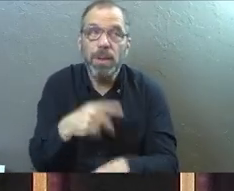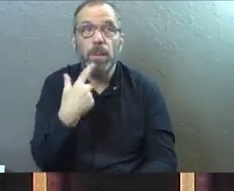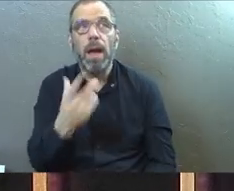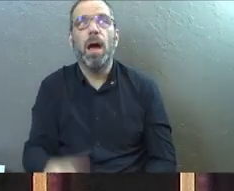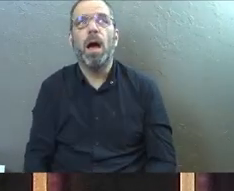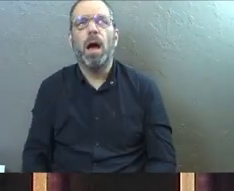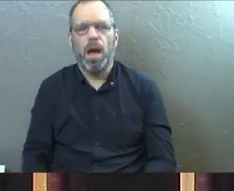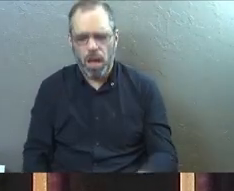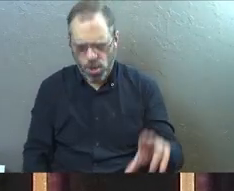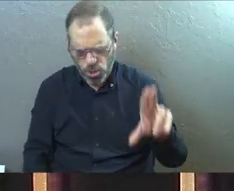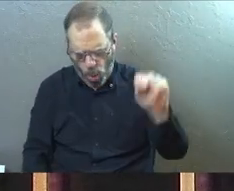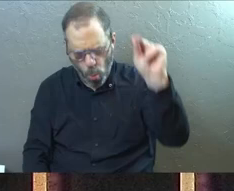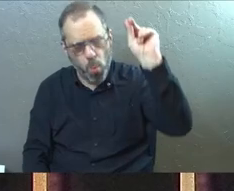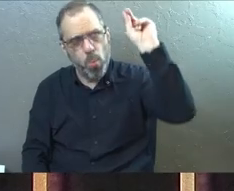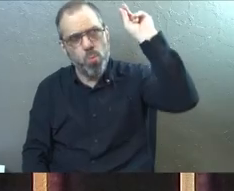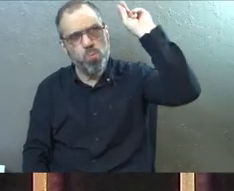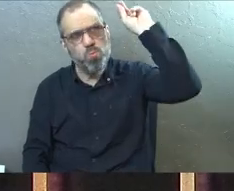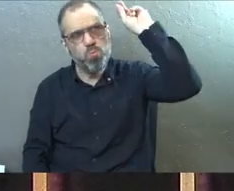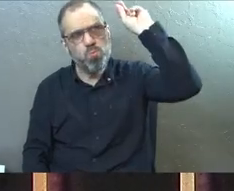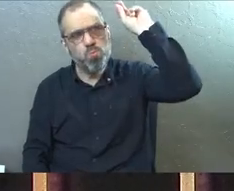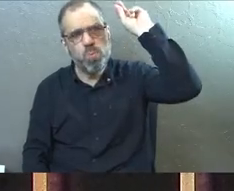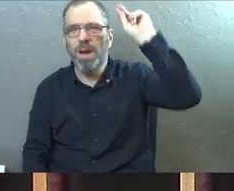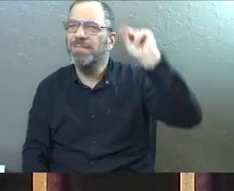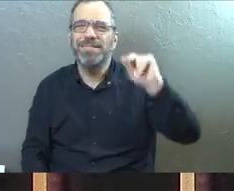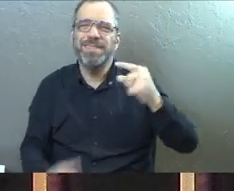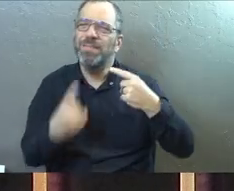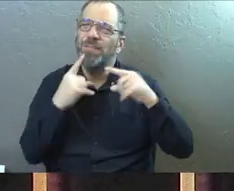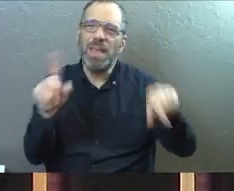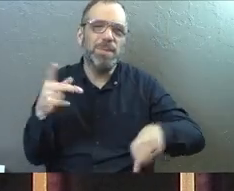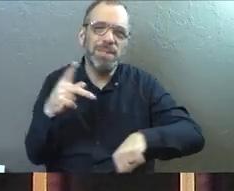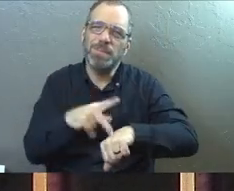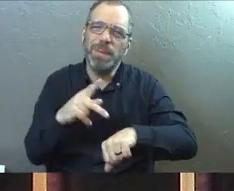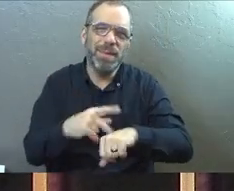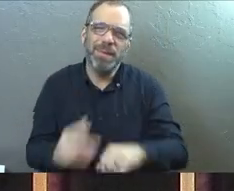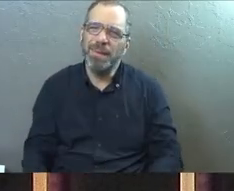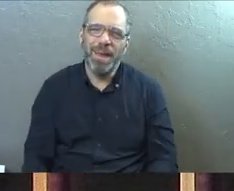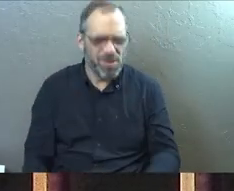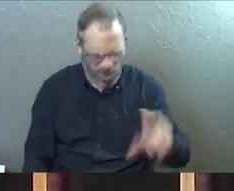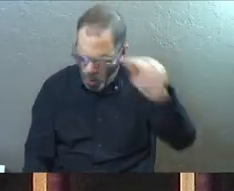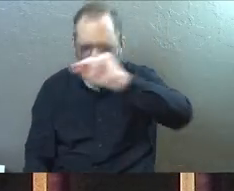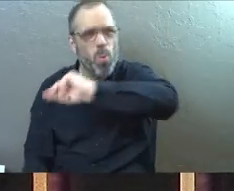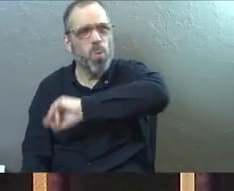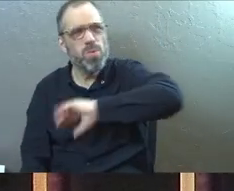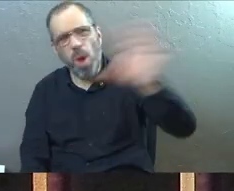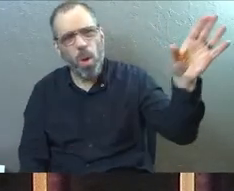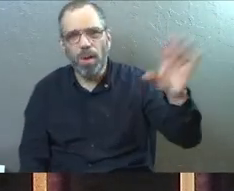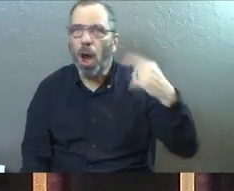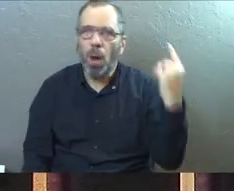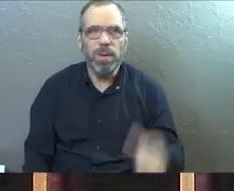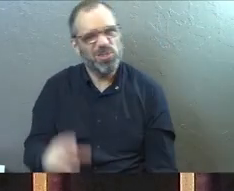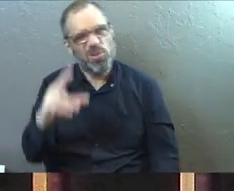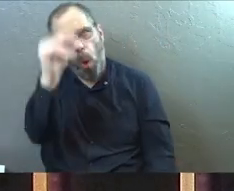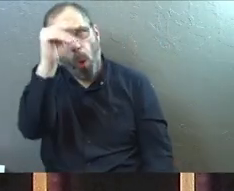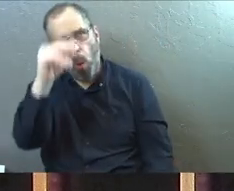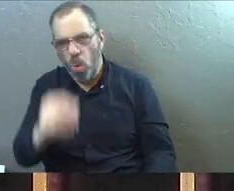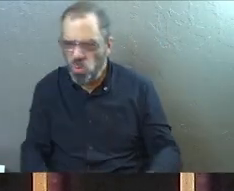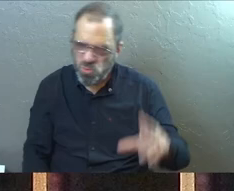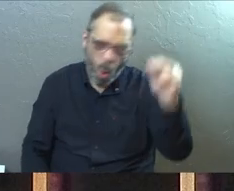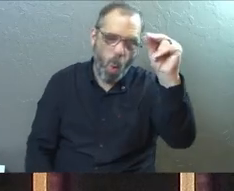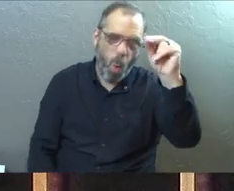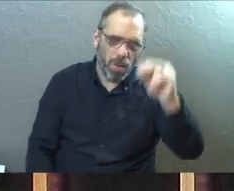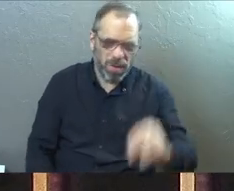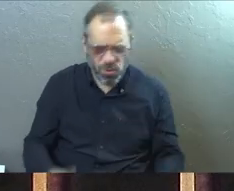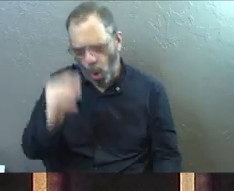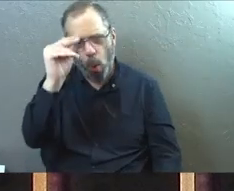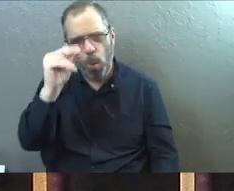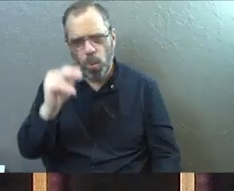respond? No, Lord, Peter declared classic Peter. You know what I mean? Like, no, Lord, always. You know what I mean? Stay